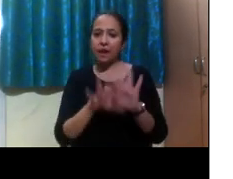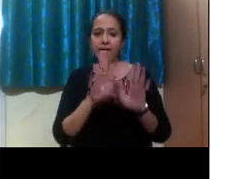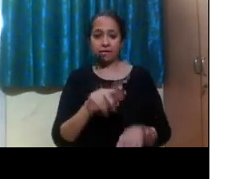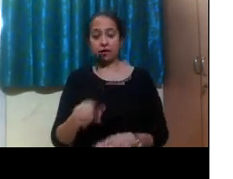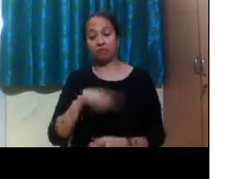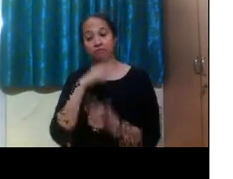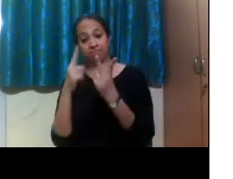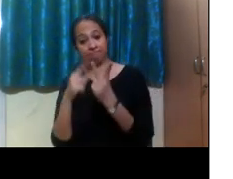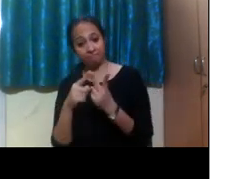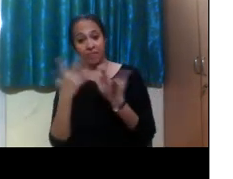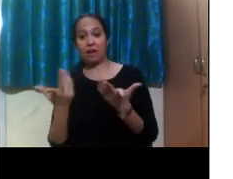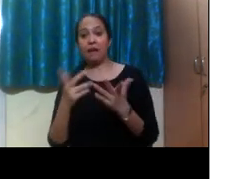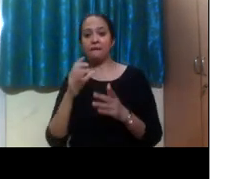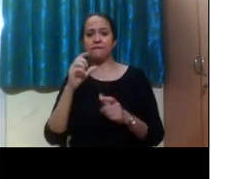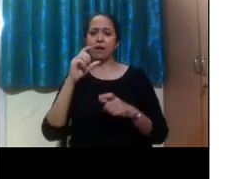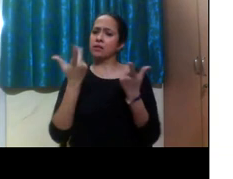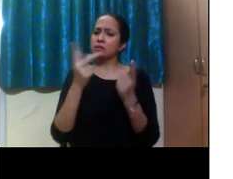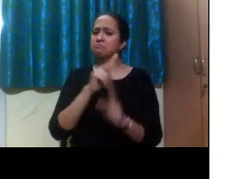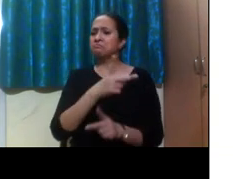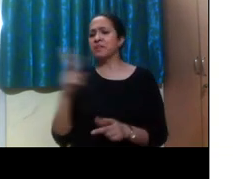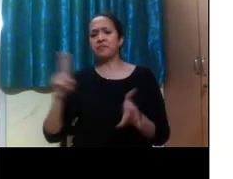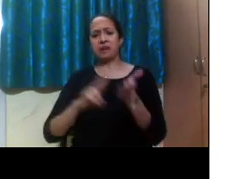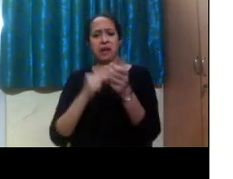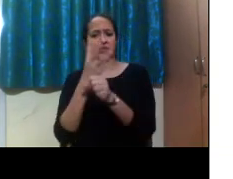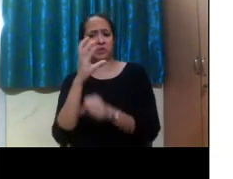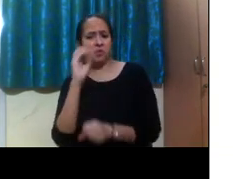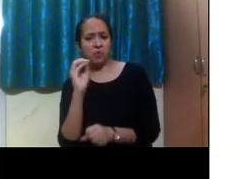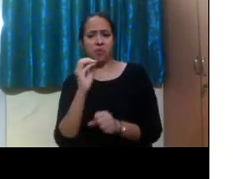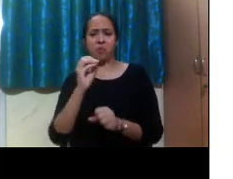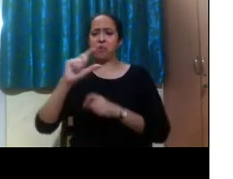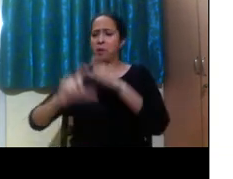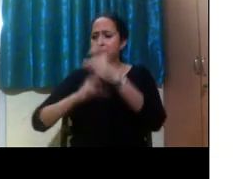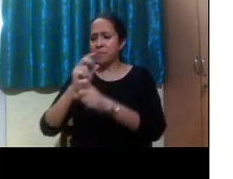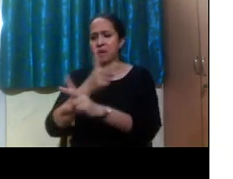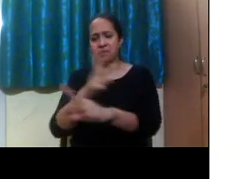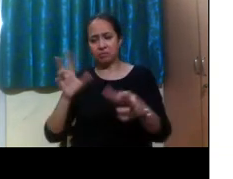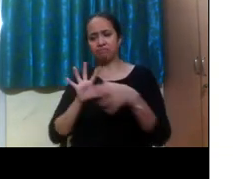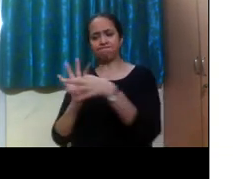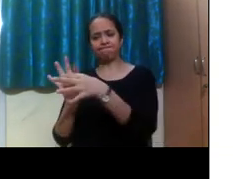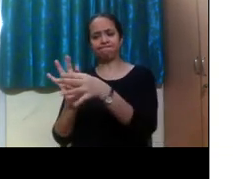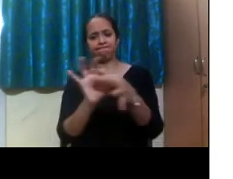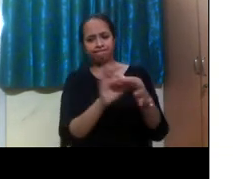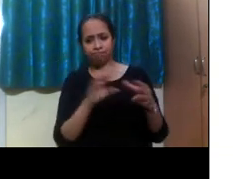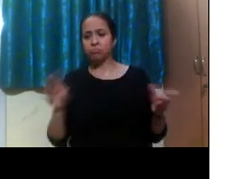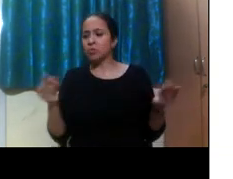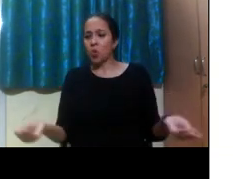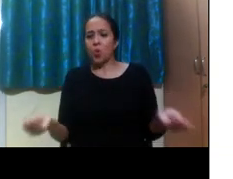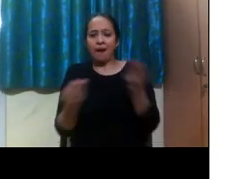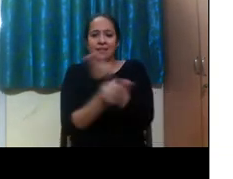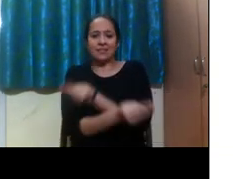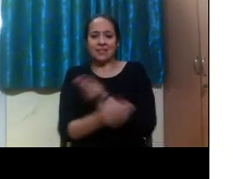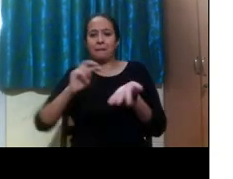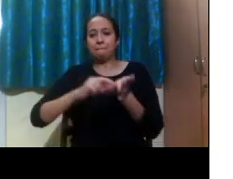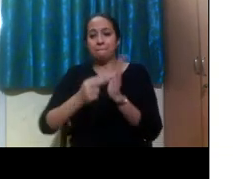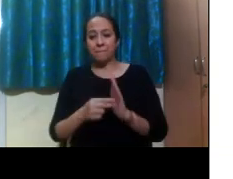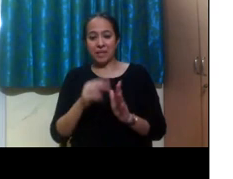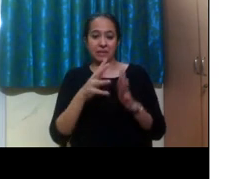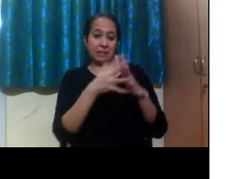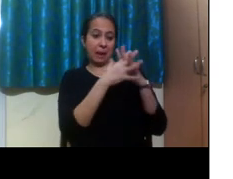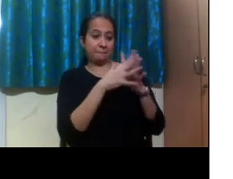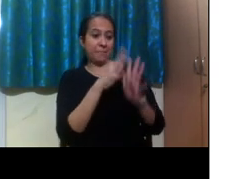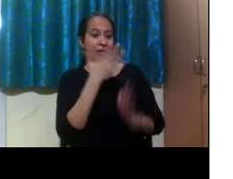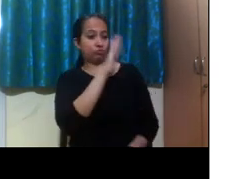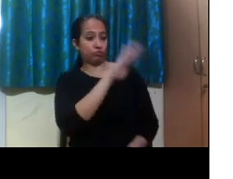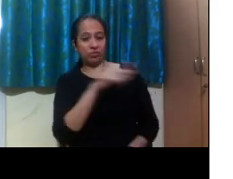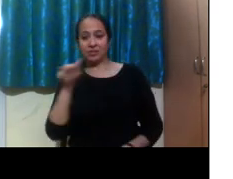organizations and institutions that send and receive international exchange participants. So that could be